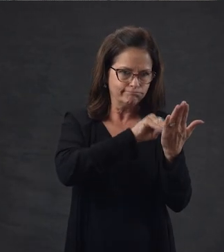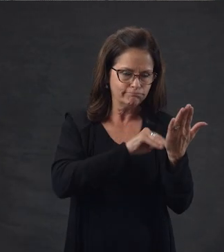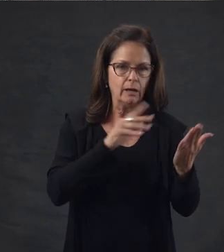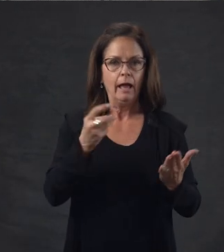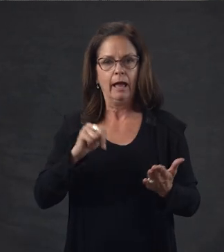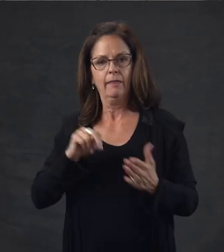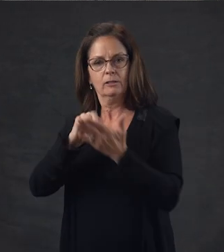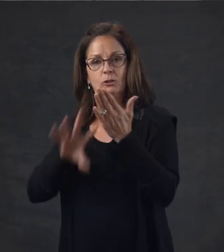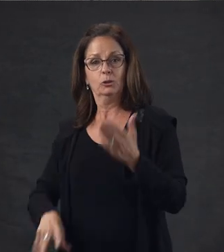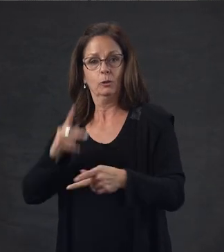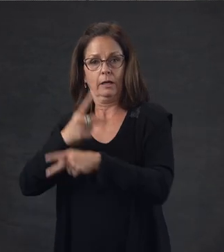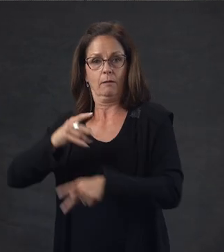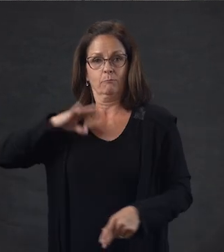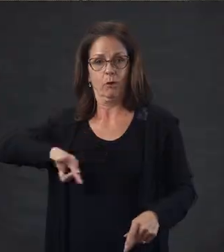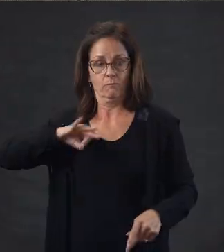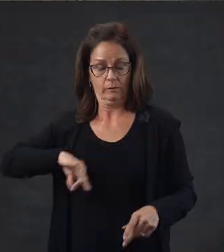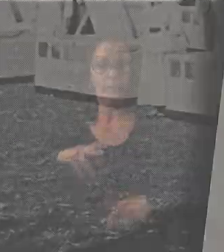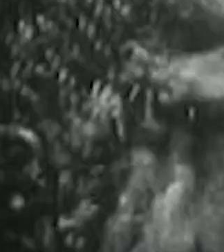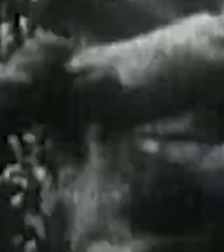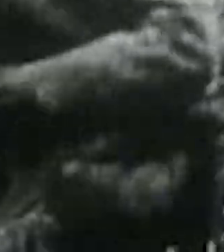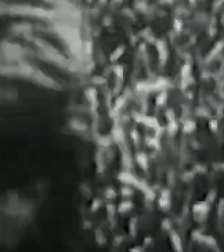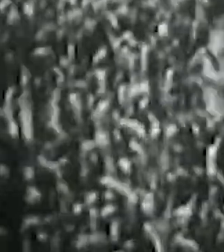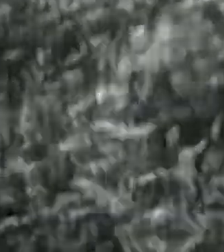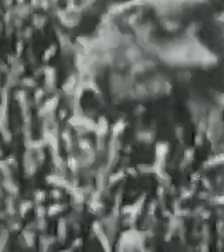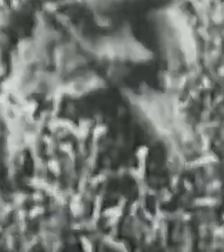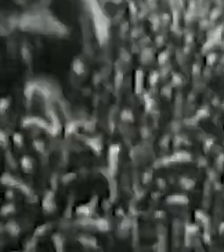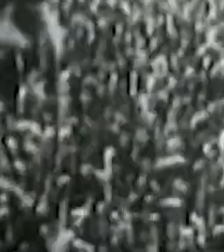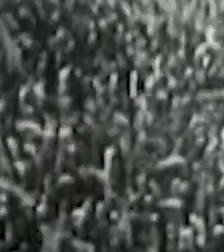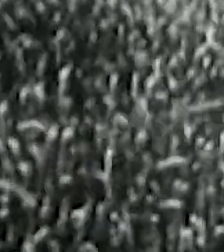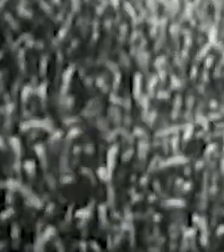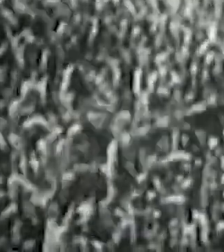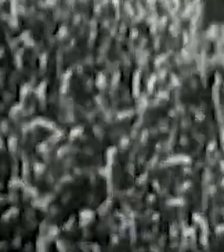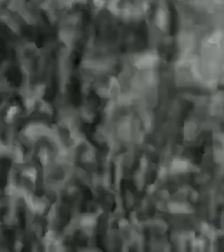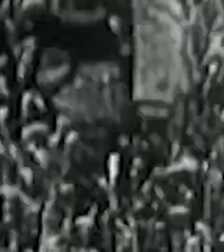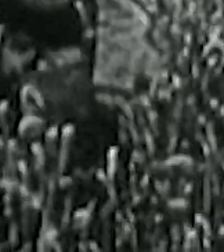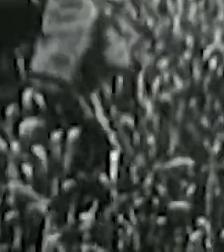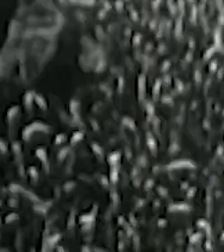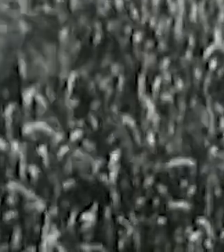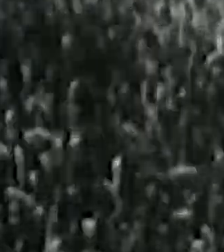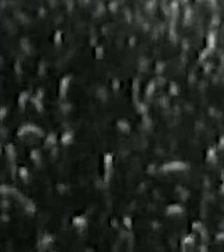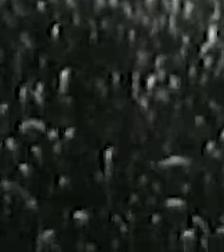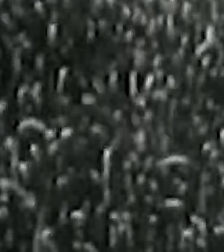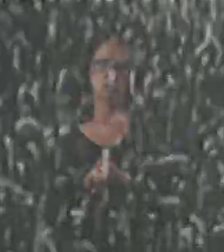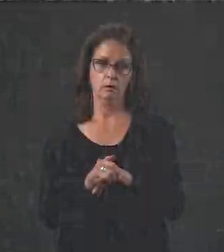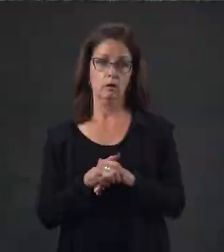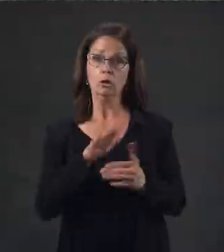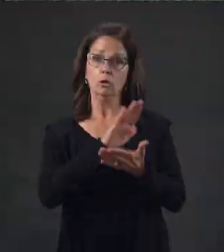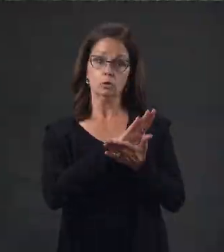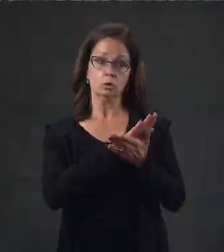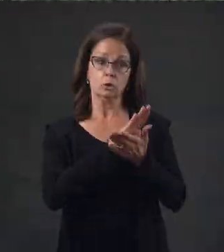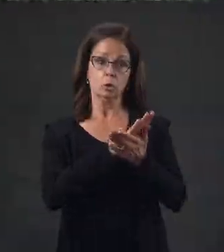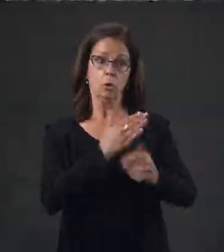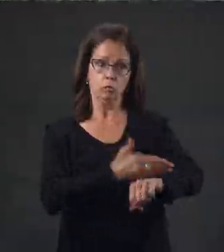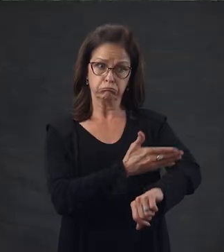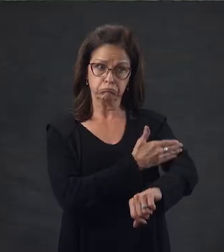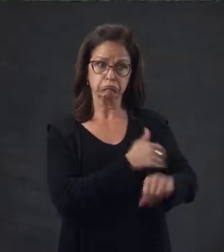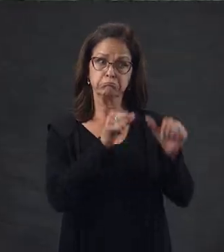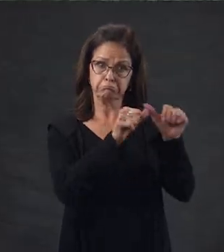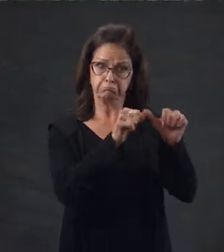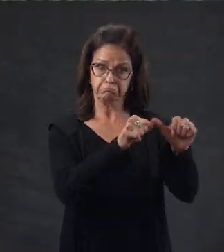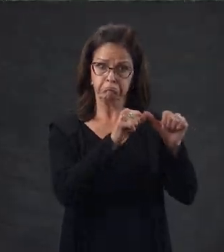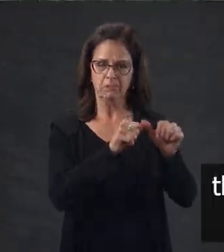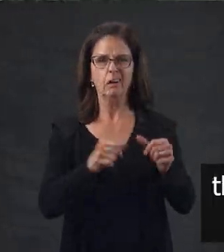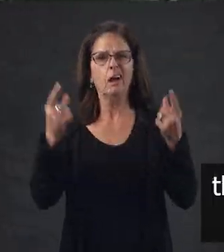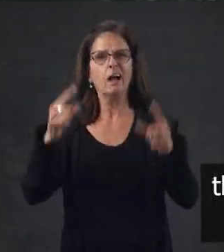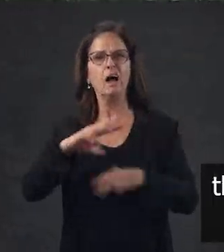students kept the profits. Archival film, World War I soldiers marching, looking through binoculars, disembarking a ship. While progress at the school remained